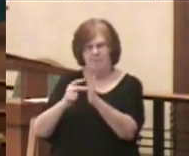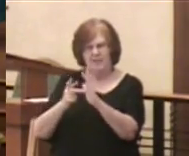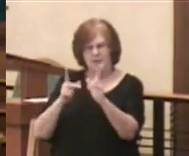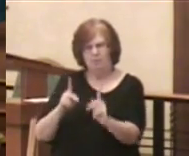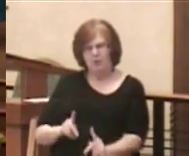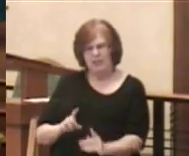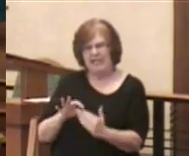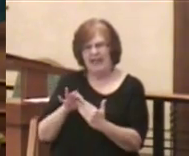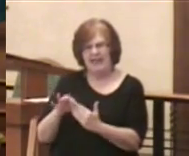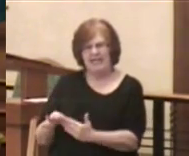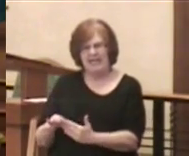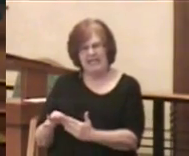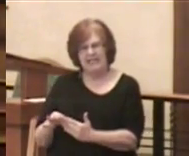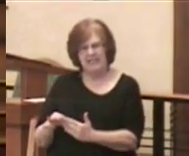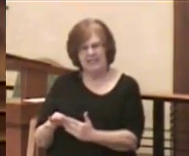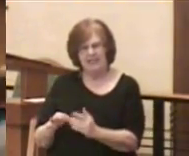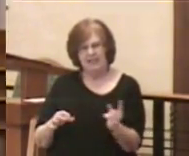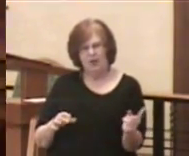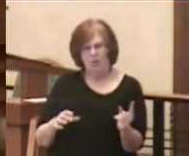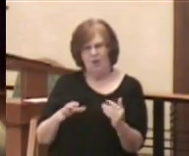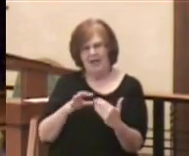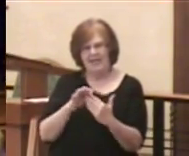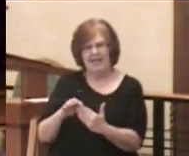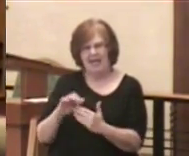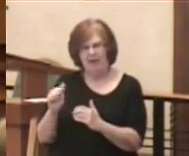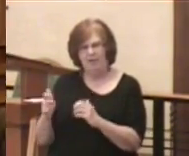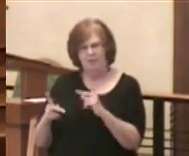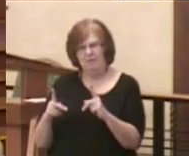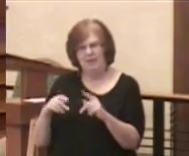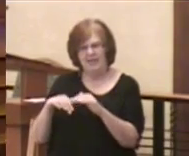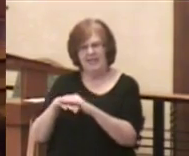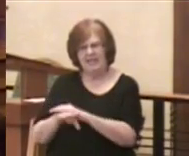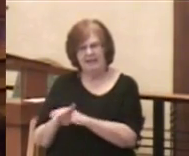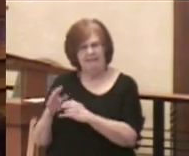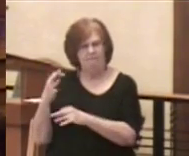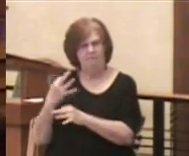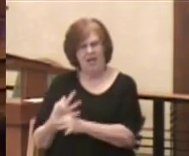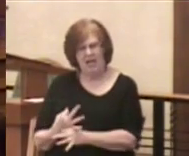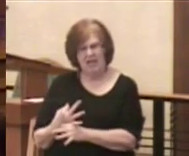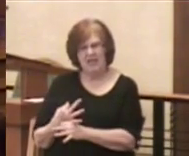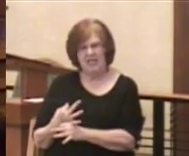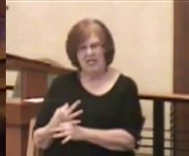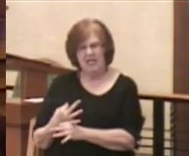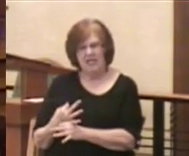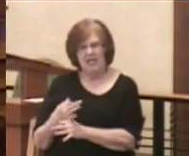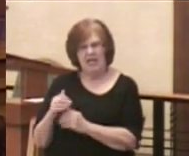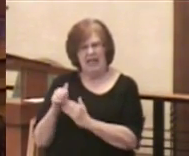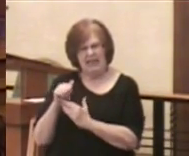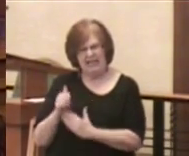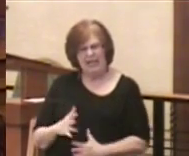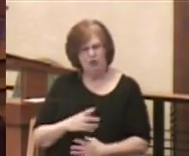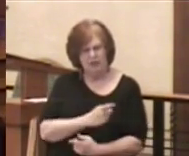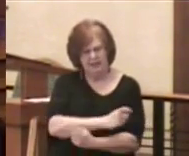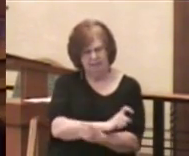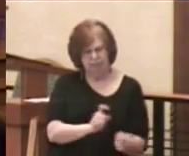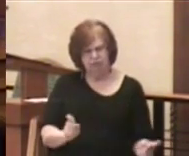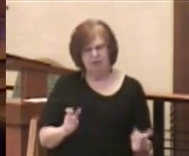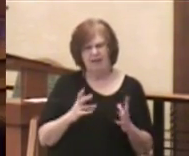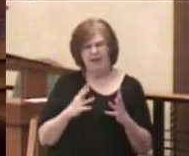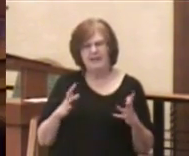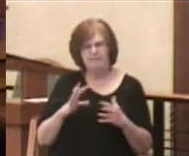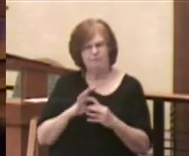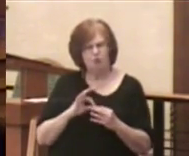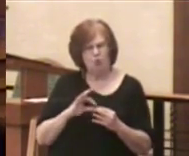lead others to and in the faith. These leaders now have been given lots of stories,